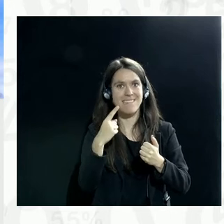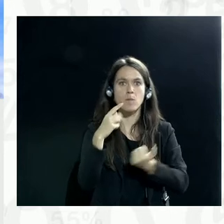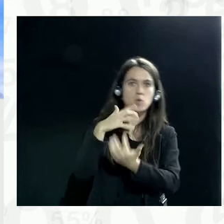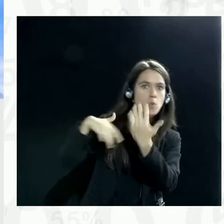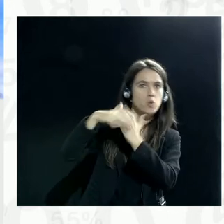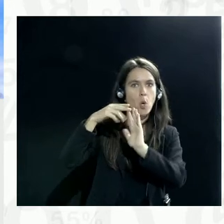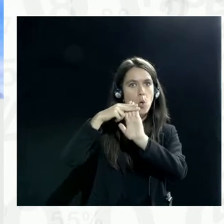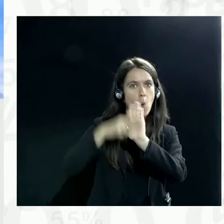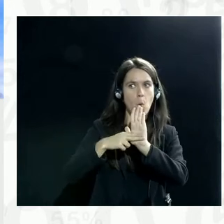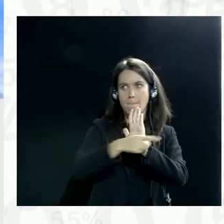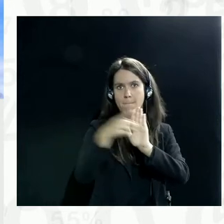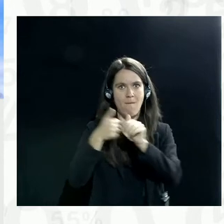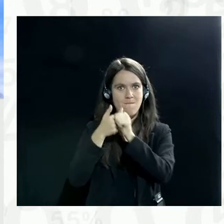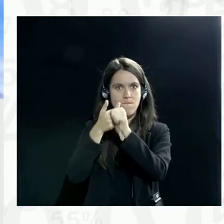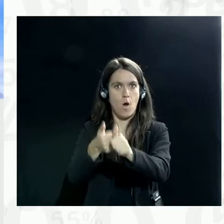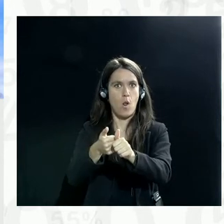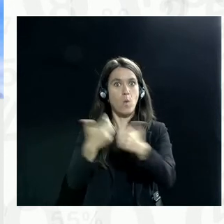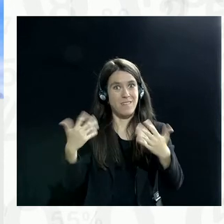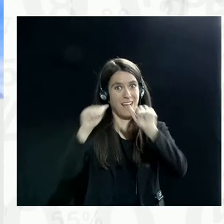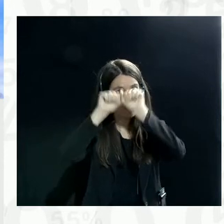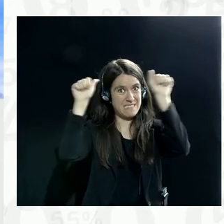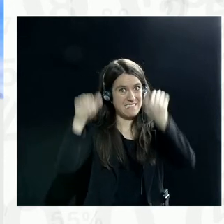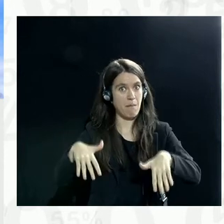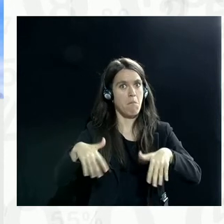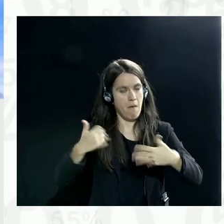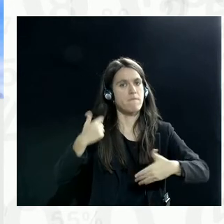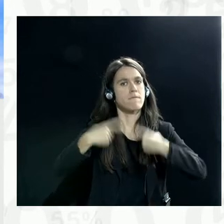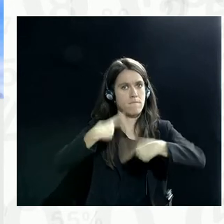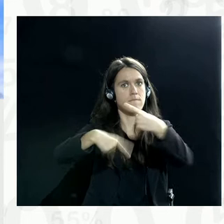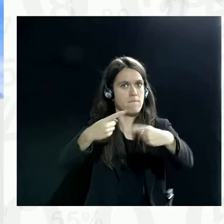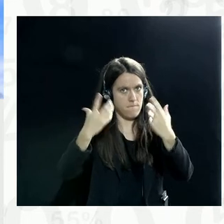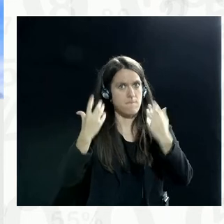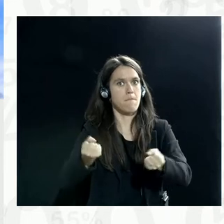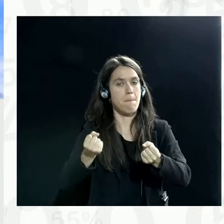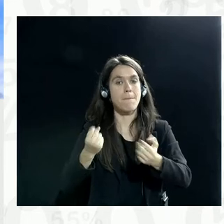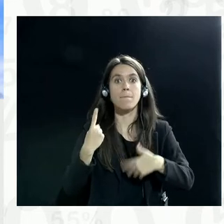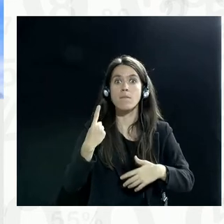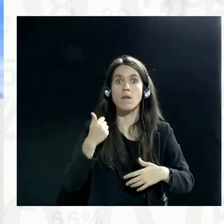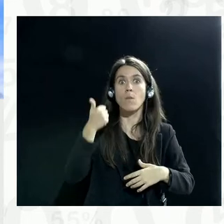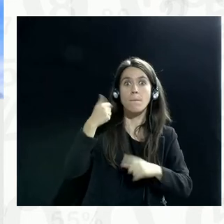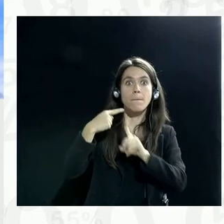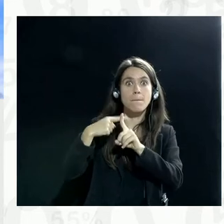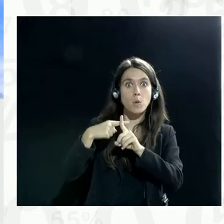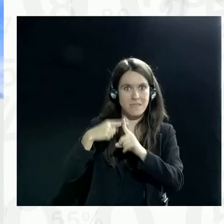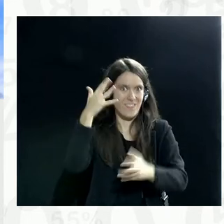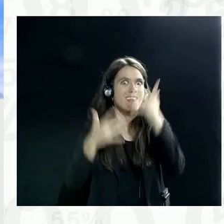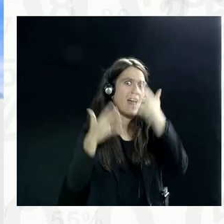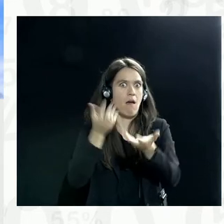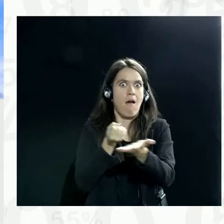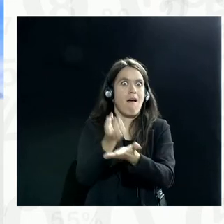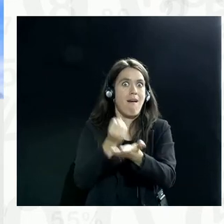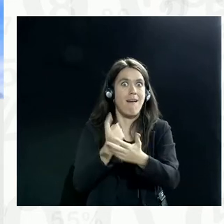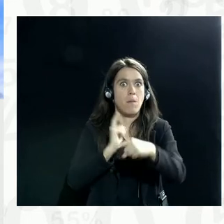norms. The systems still exist, yes. They're still utilized, yes. The benefits of the data are there, yes. But the